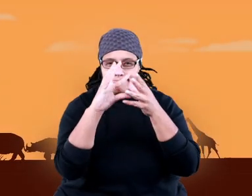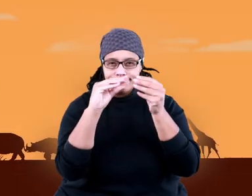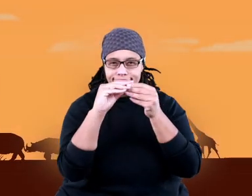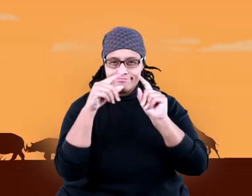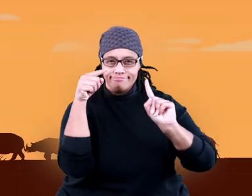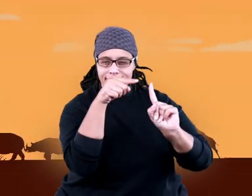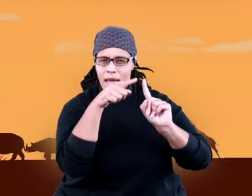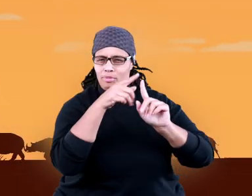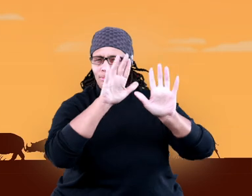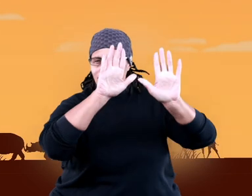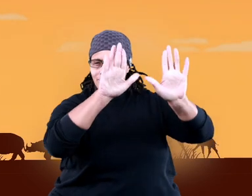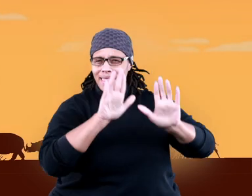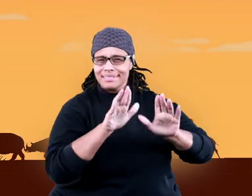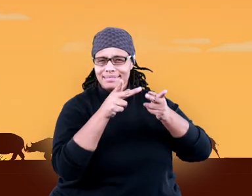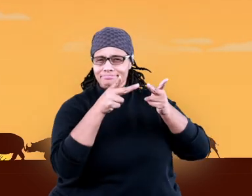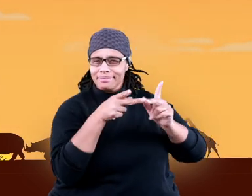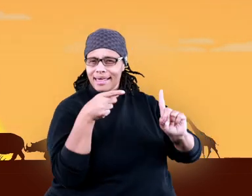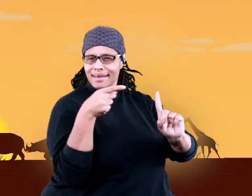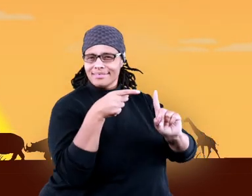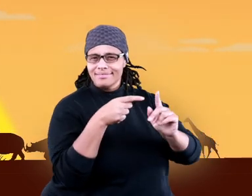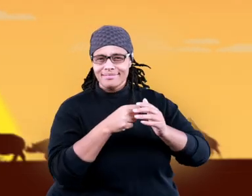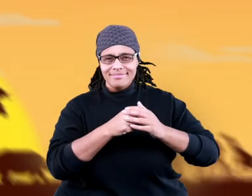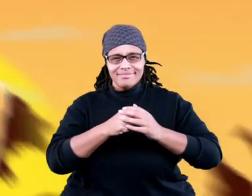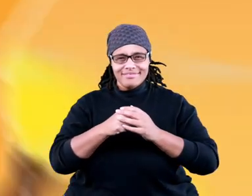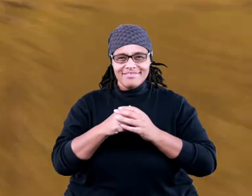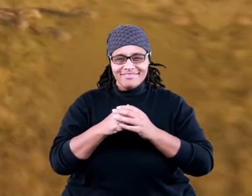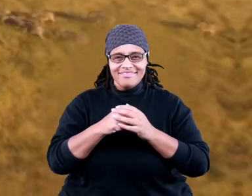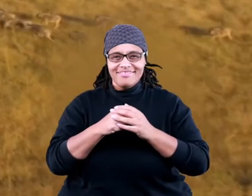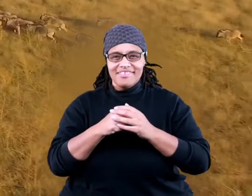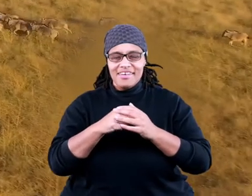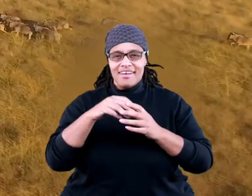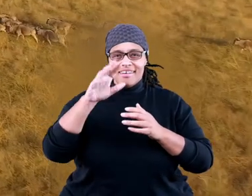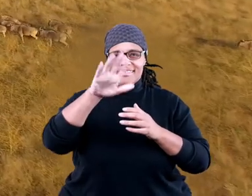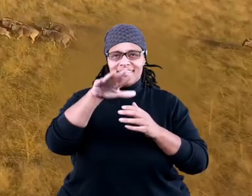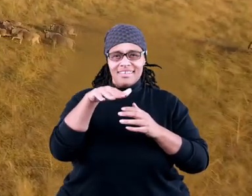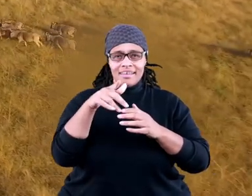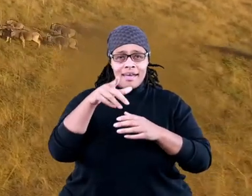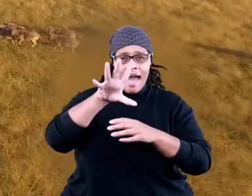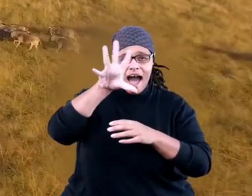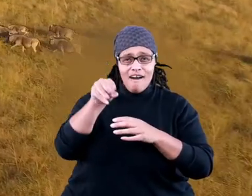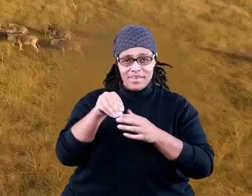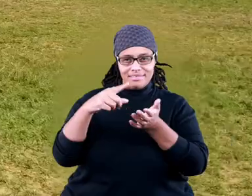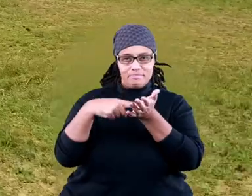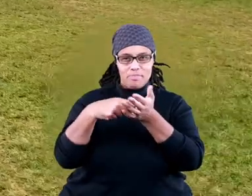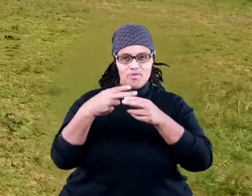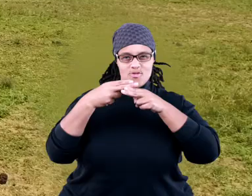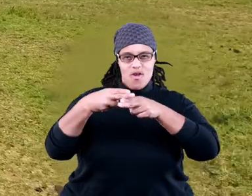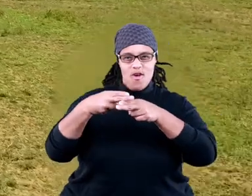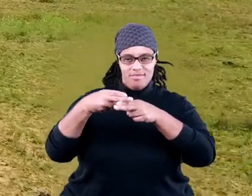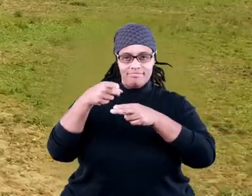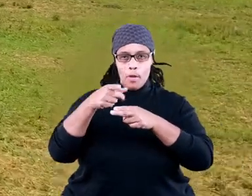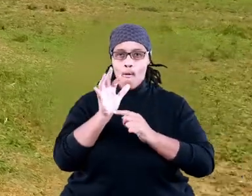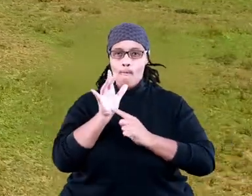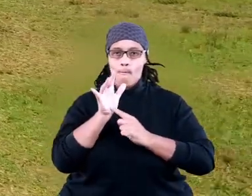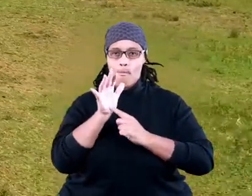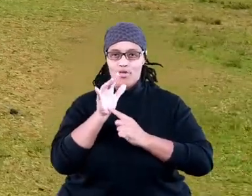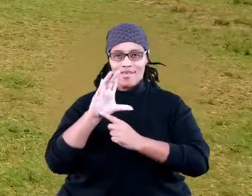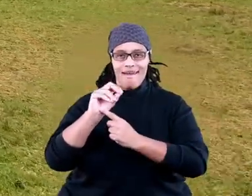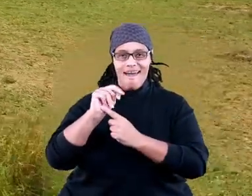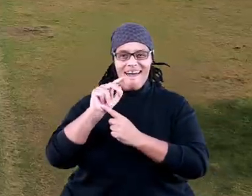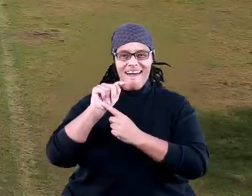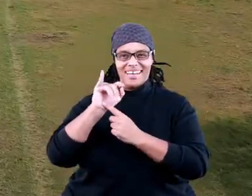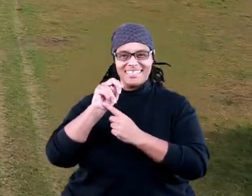facts about this amazing place. Africa is sometimes called the Mother